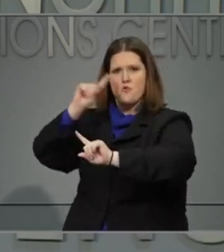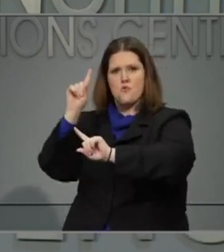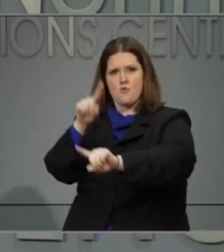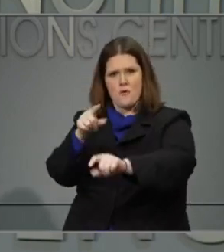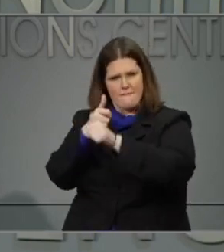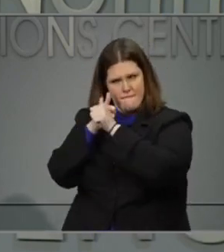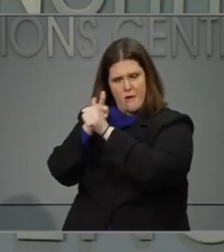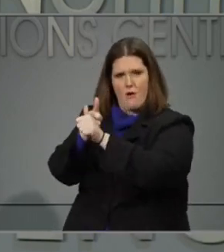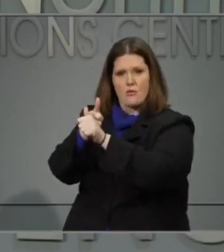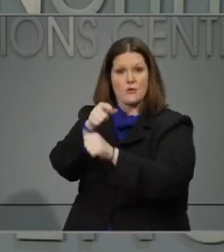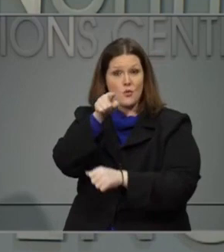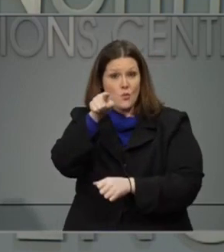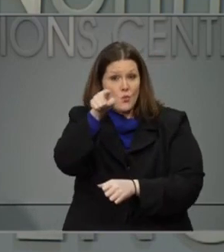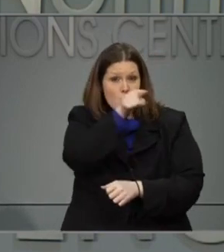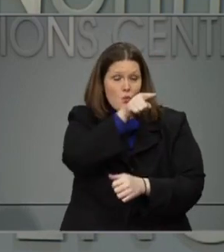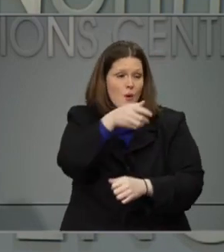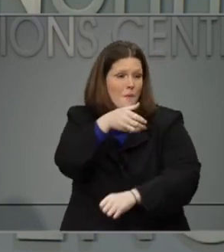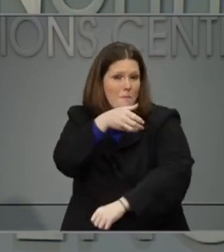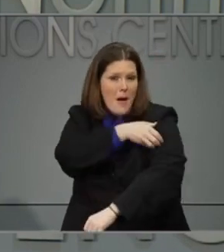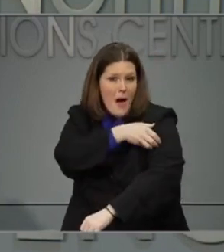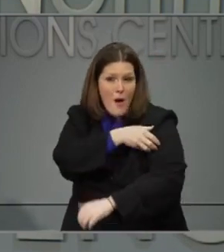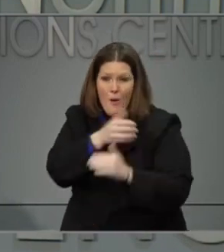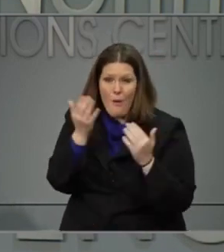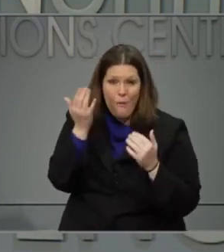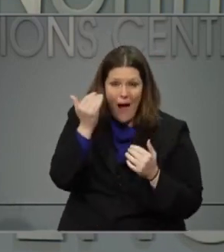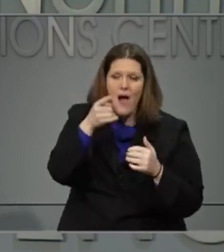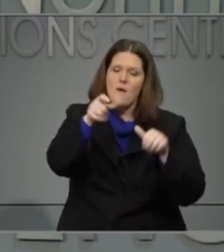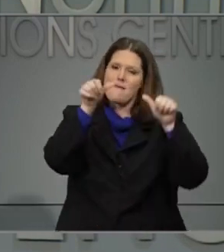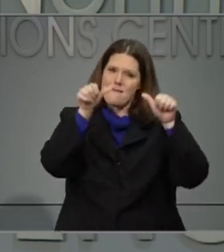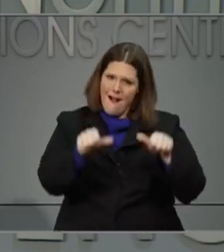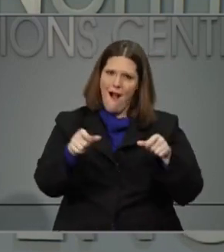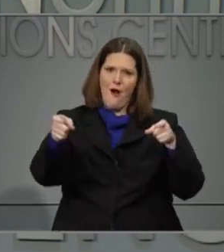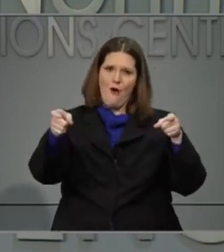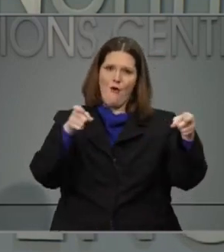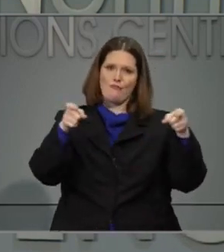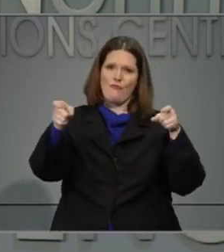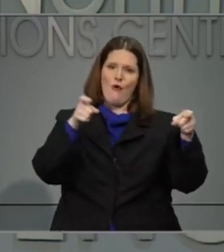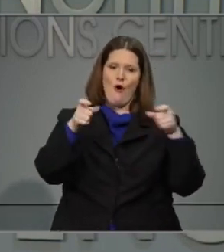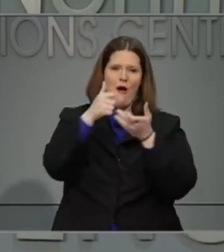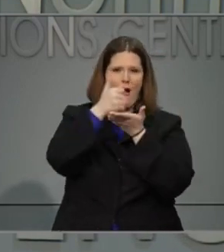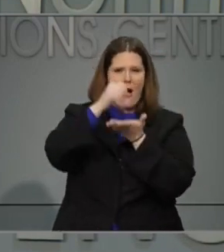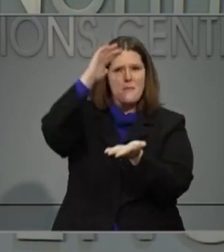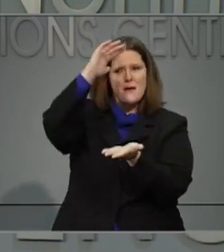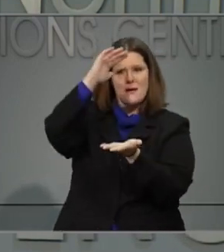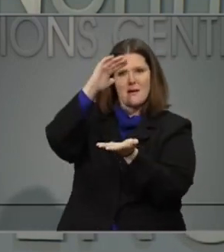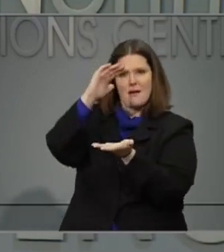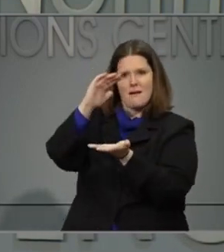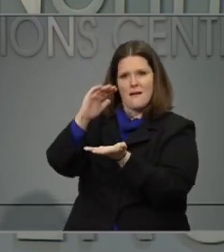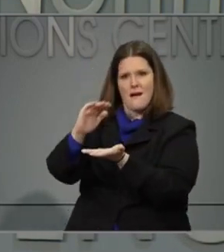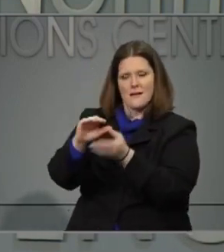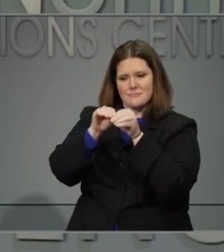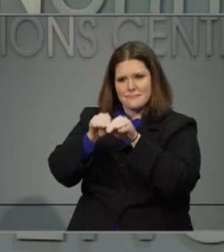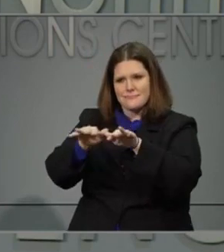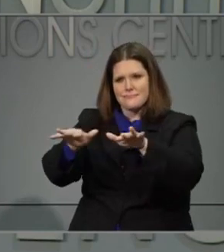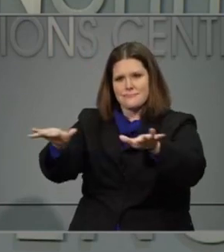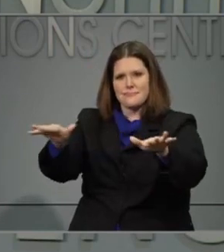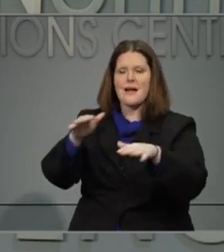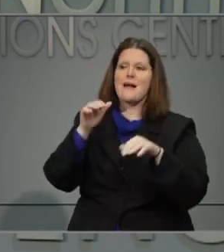individual, have the power to flatten the curve that will enable our state to move ahead with easing restrictions.